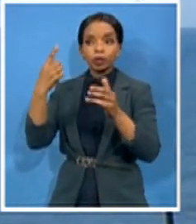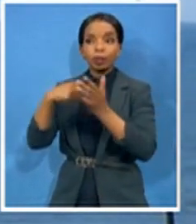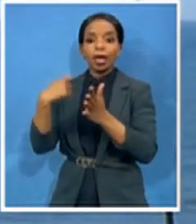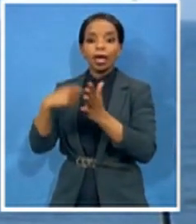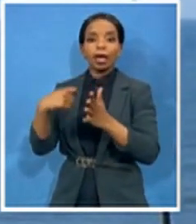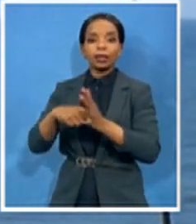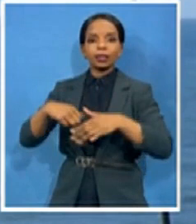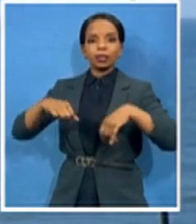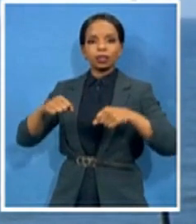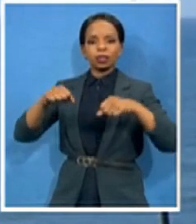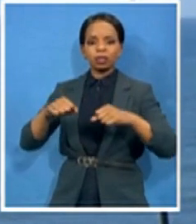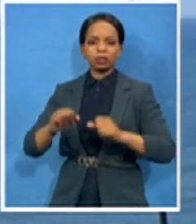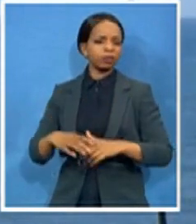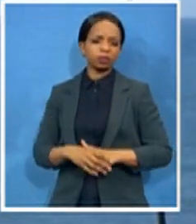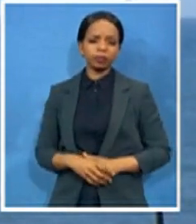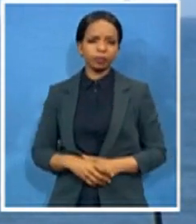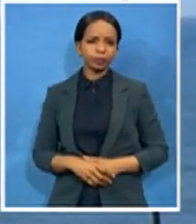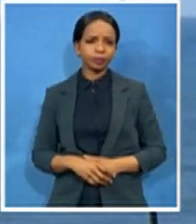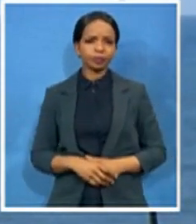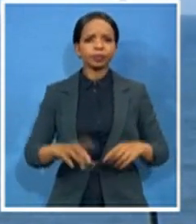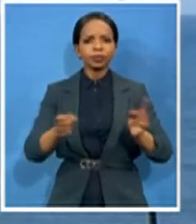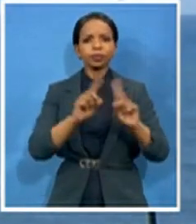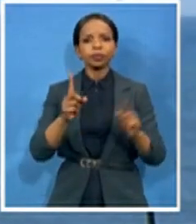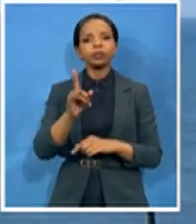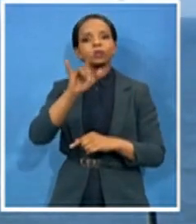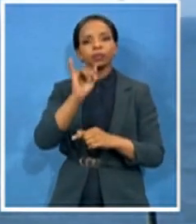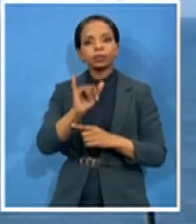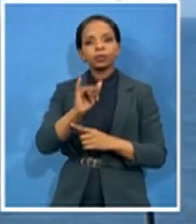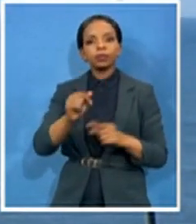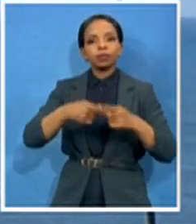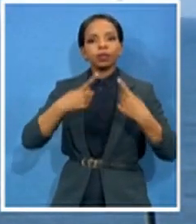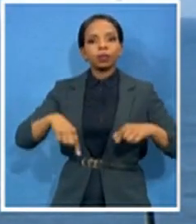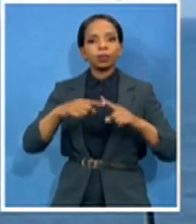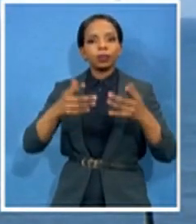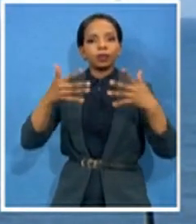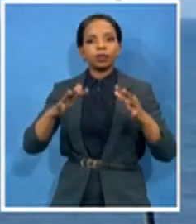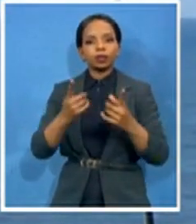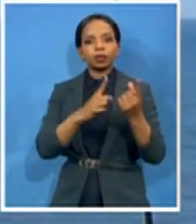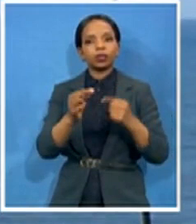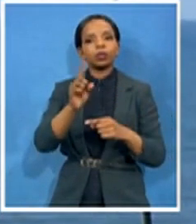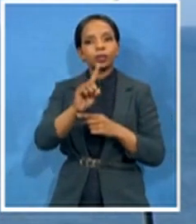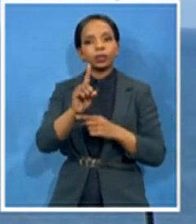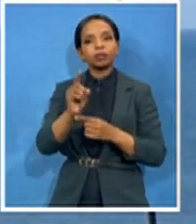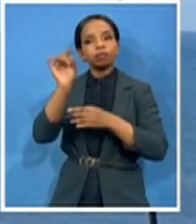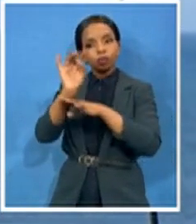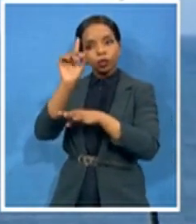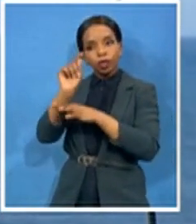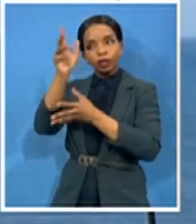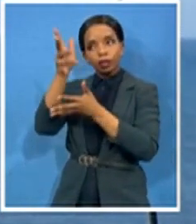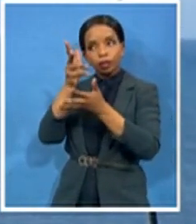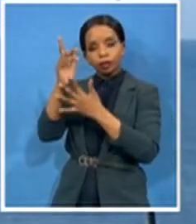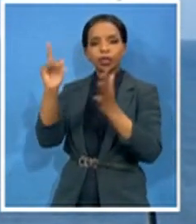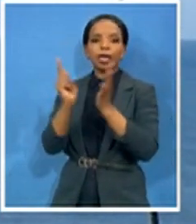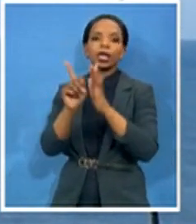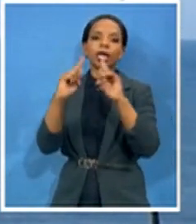And subsequently to that, we consulted our legal teams and we confirmed to the SIU